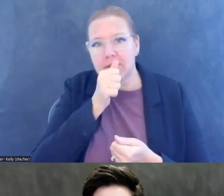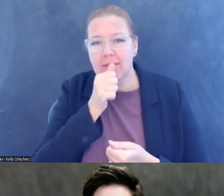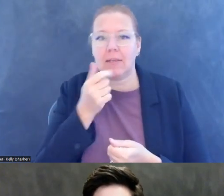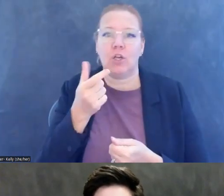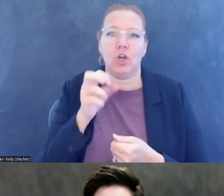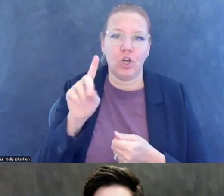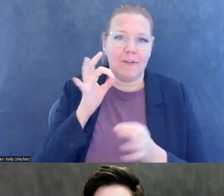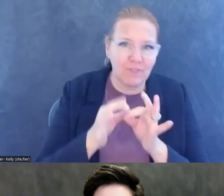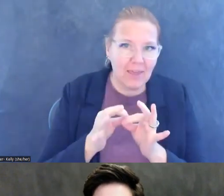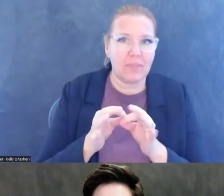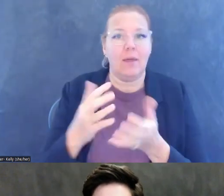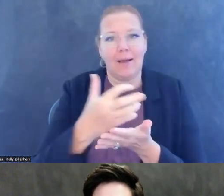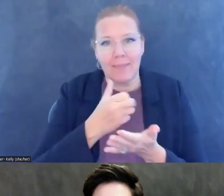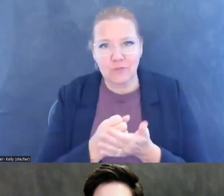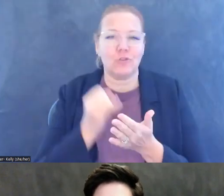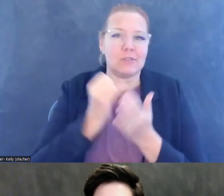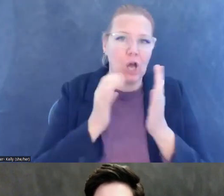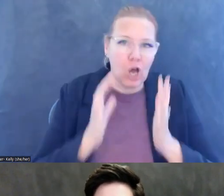dealers, and the good faith museums out there.